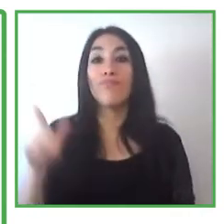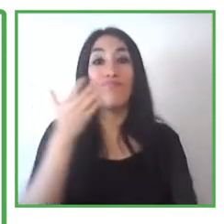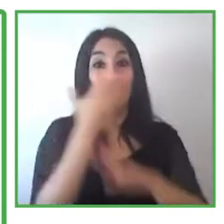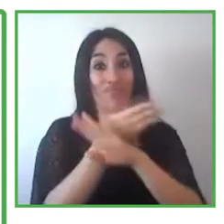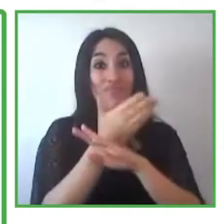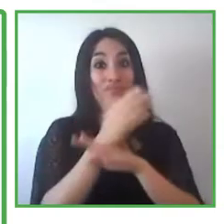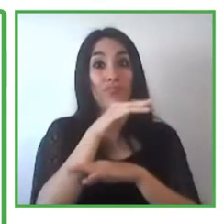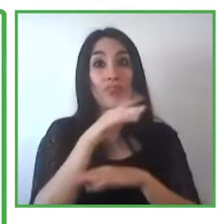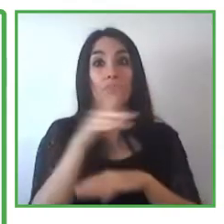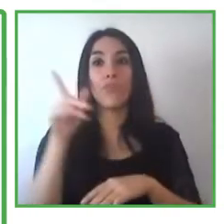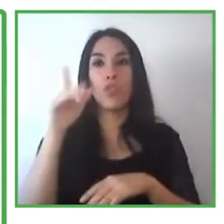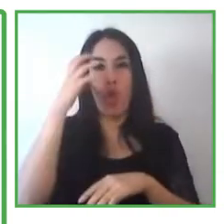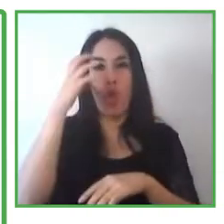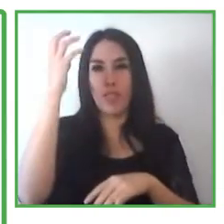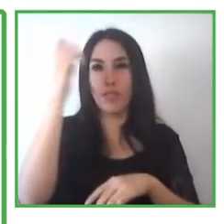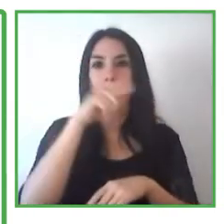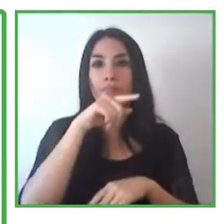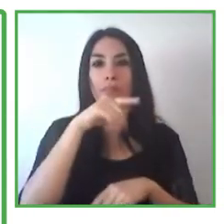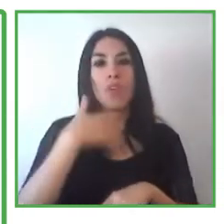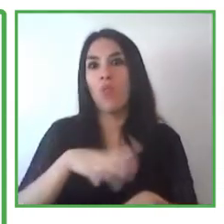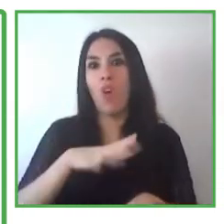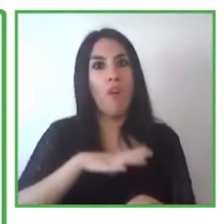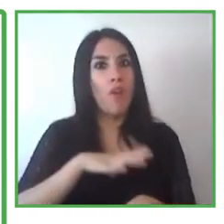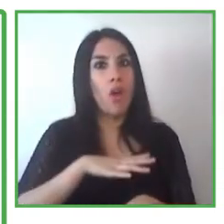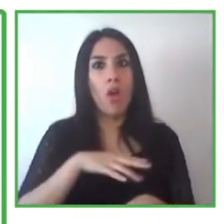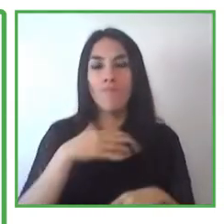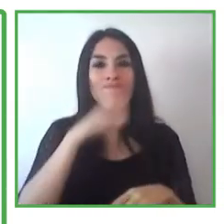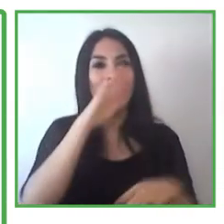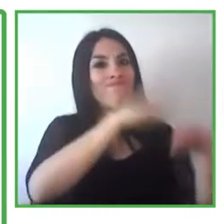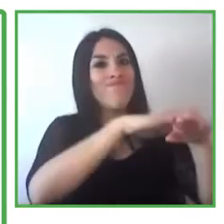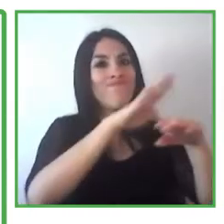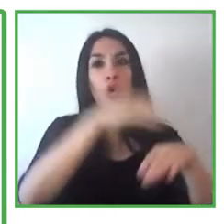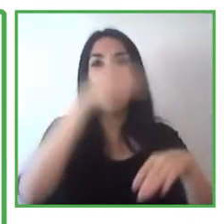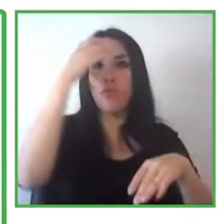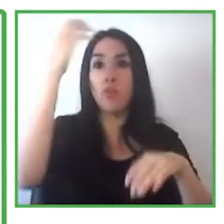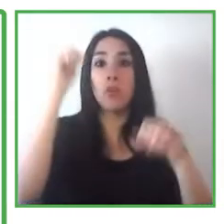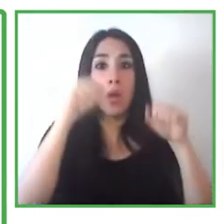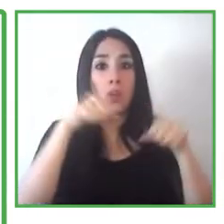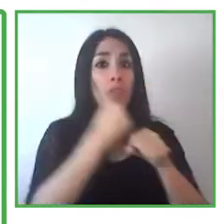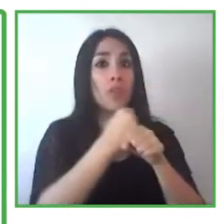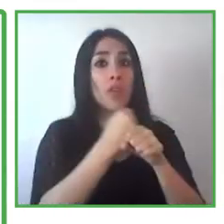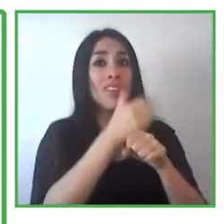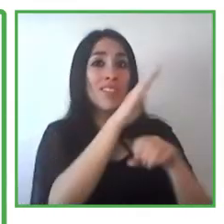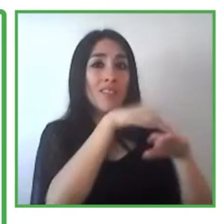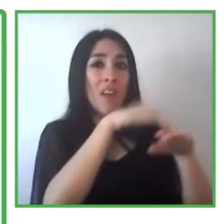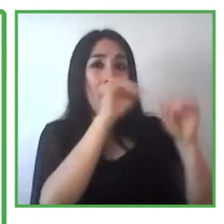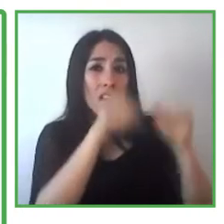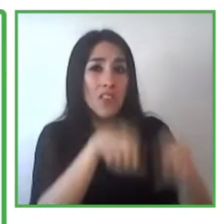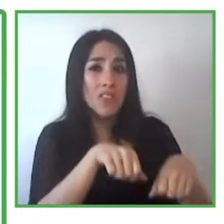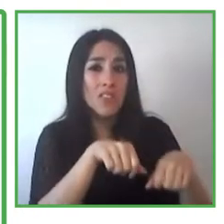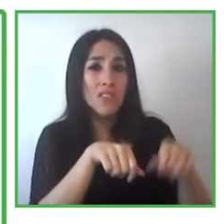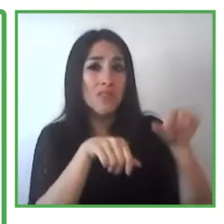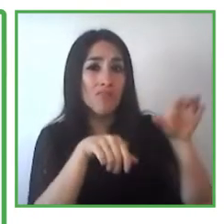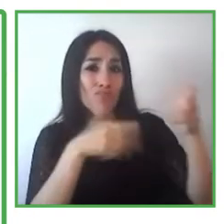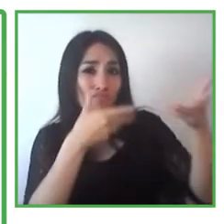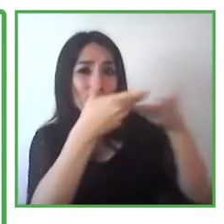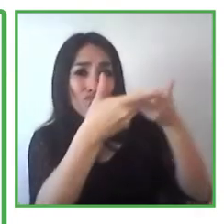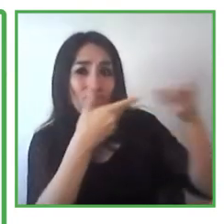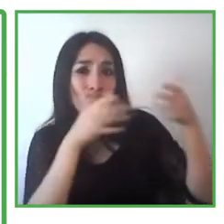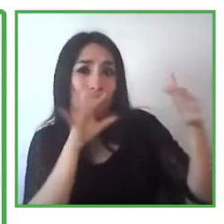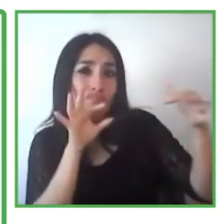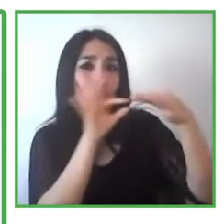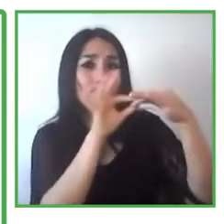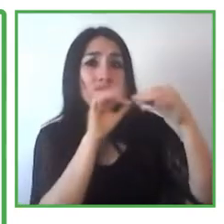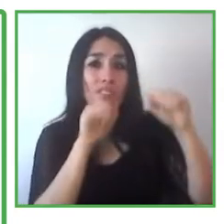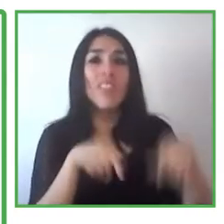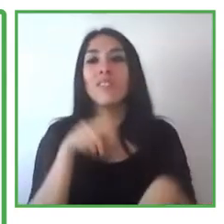different applications from privates to maybe create